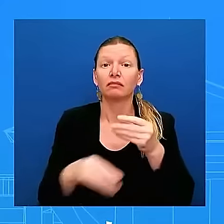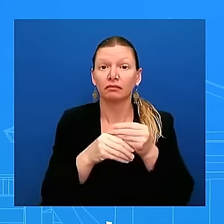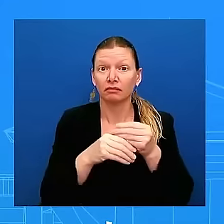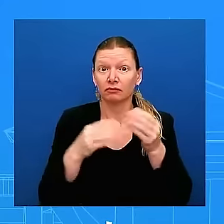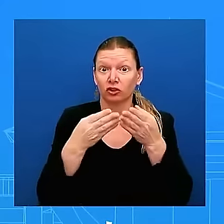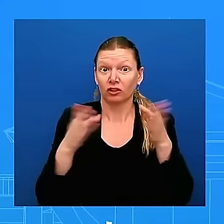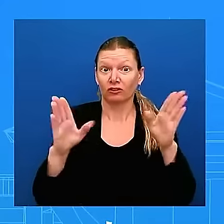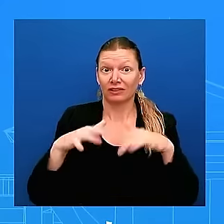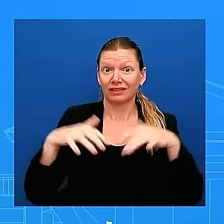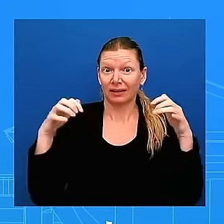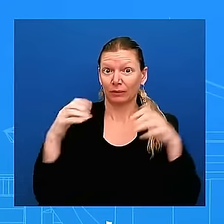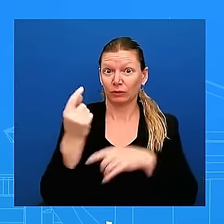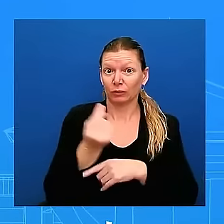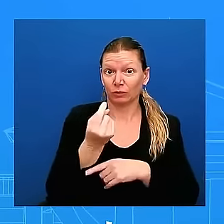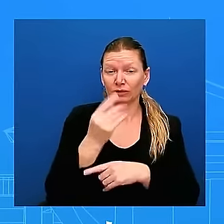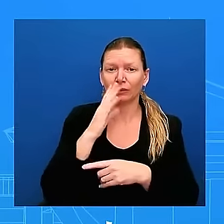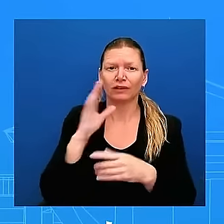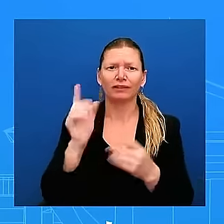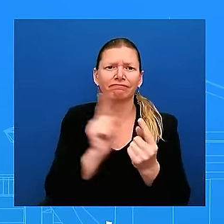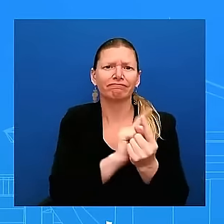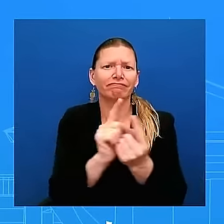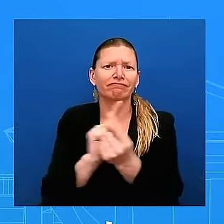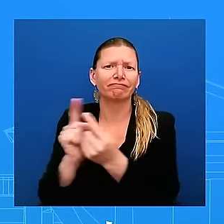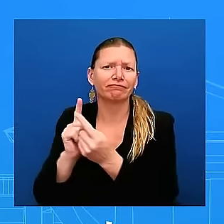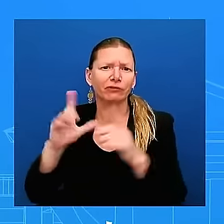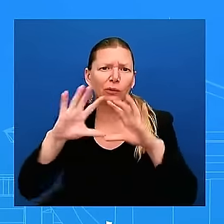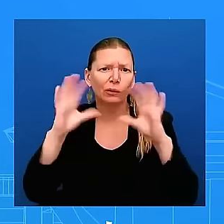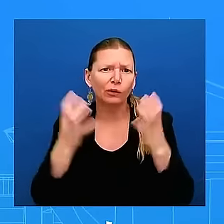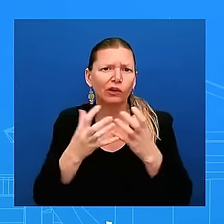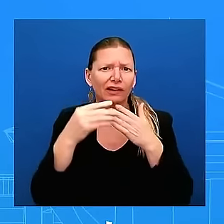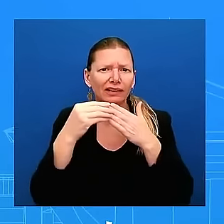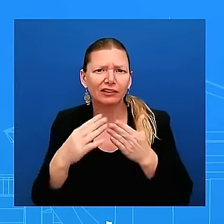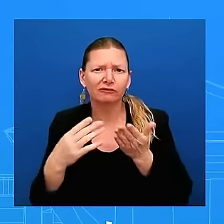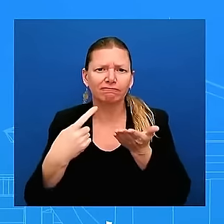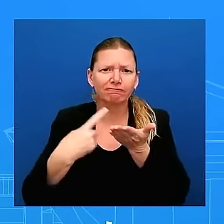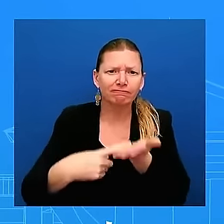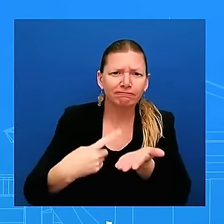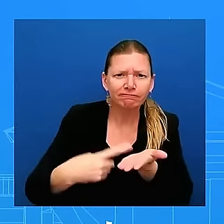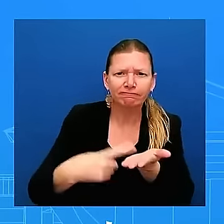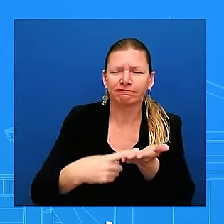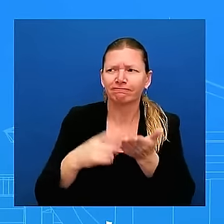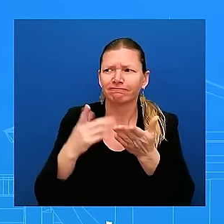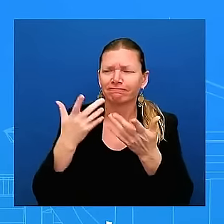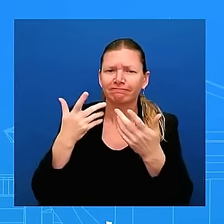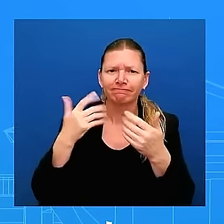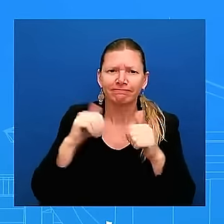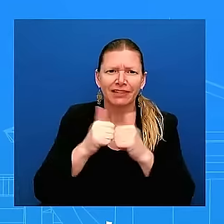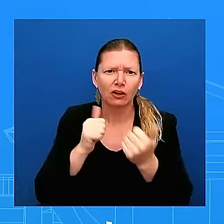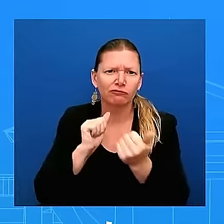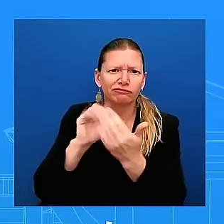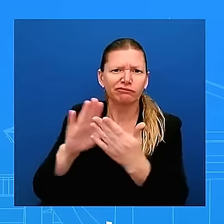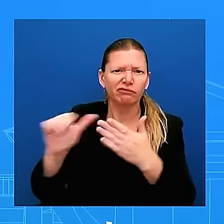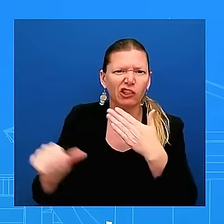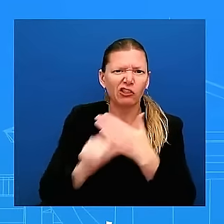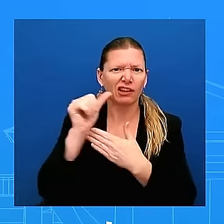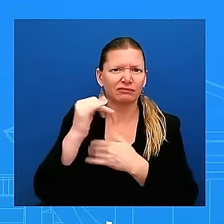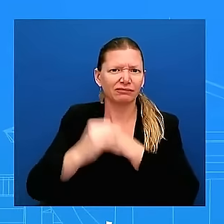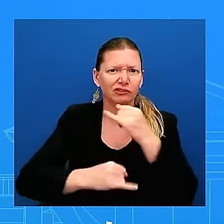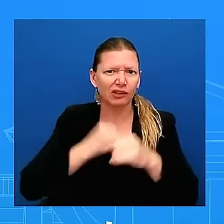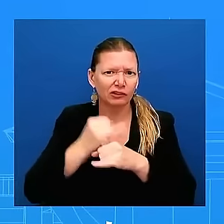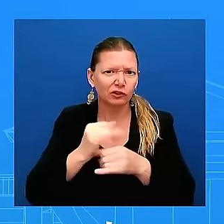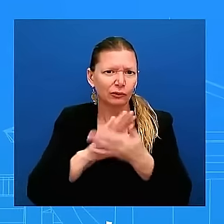cooperation in tackling threats to international peace and security advancing global prosperity and protecting